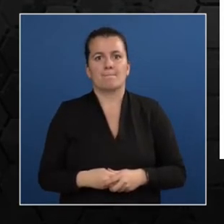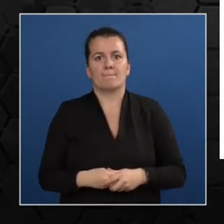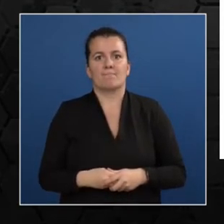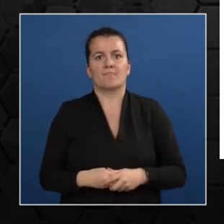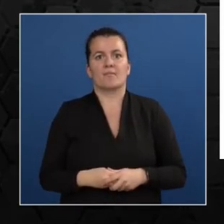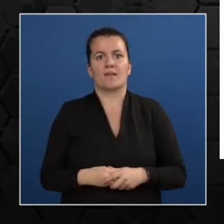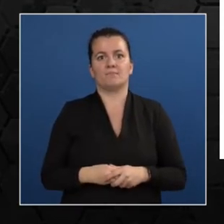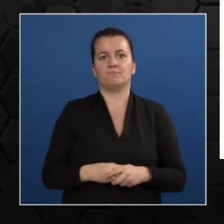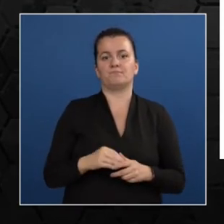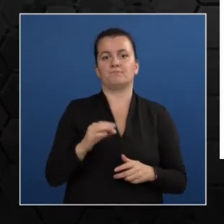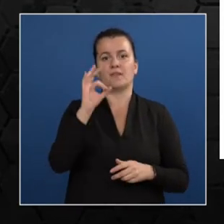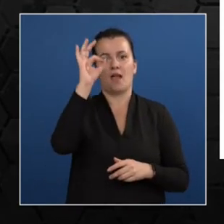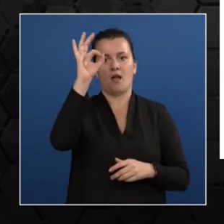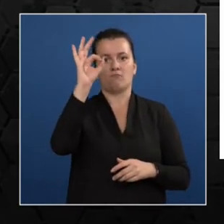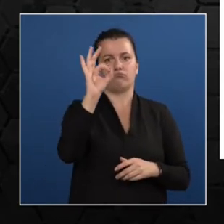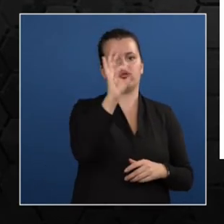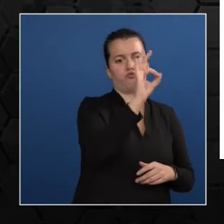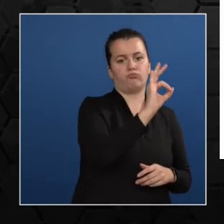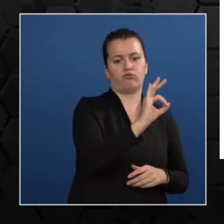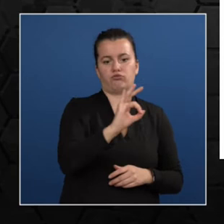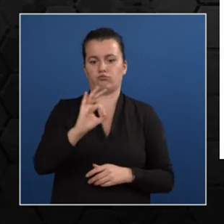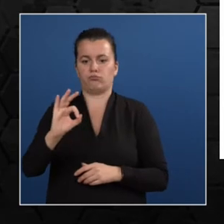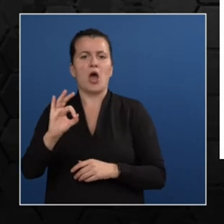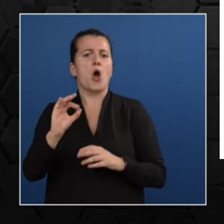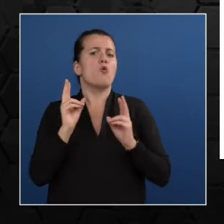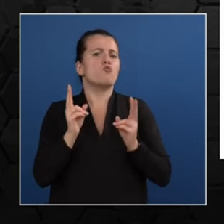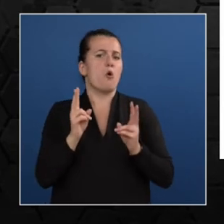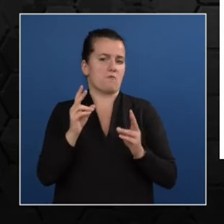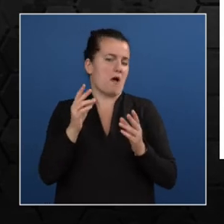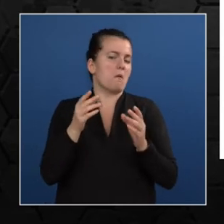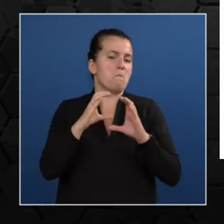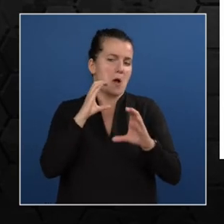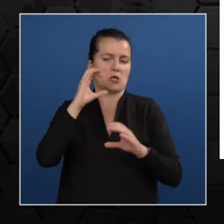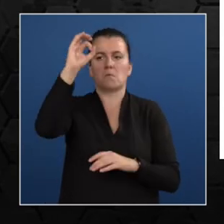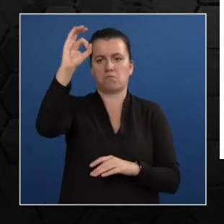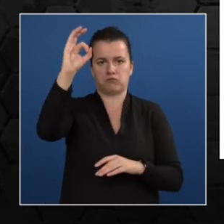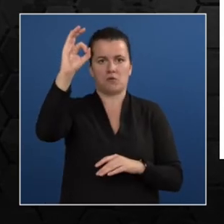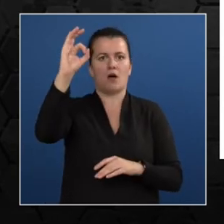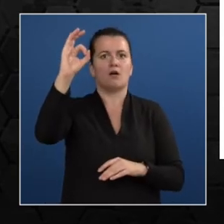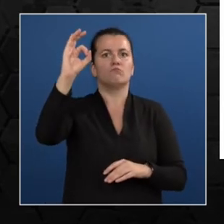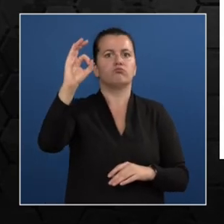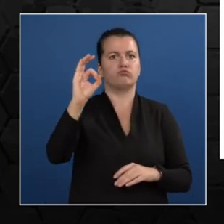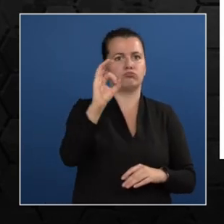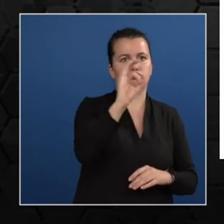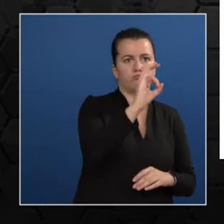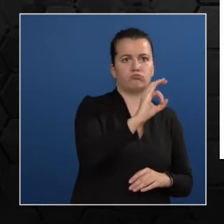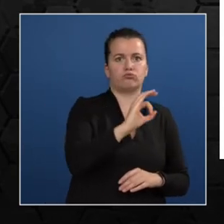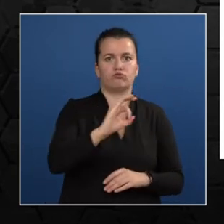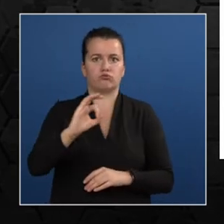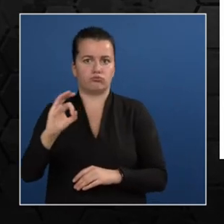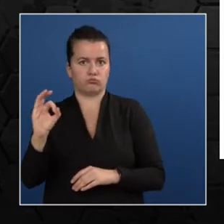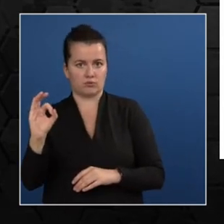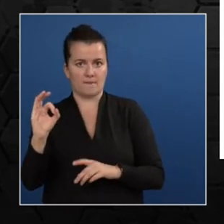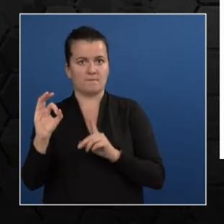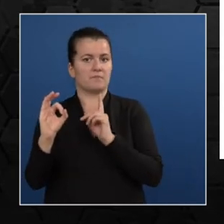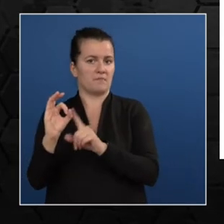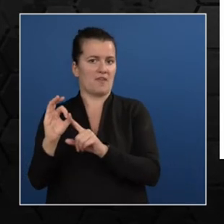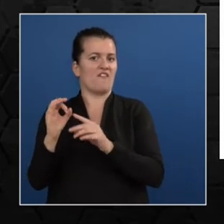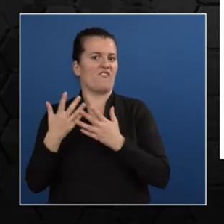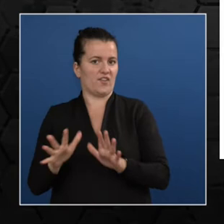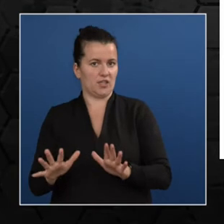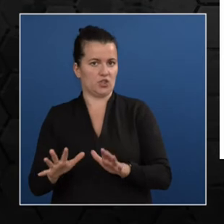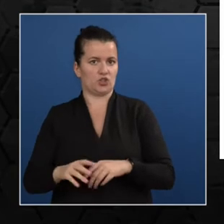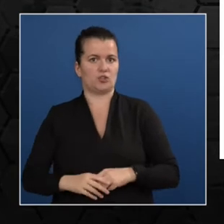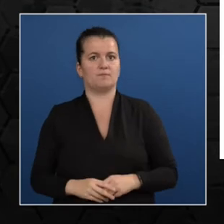the initial point from where the bus actually started. And this blue spot over here is basically supposed to be in the point, the destination of the bus.